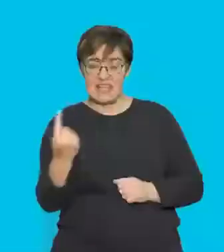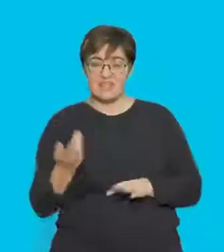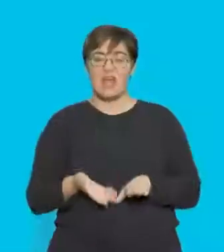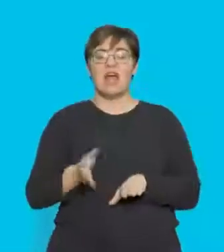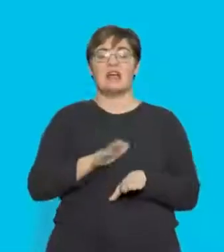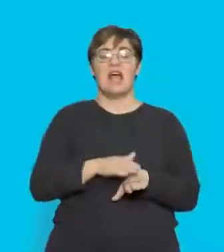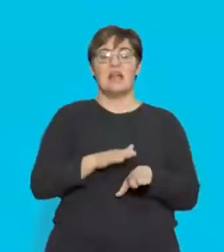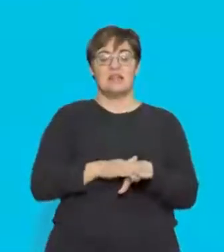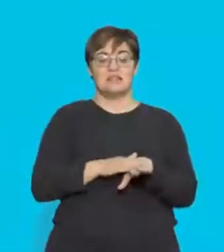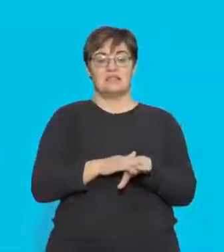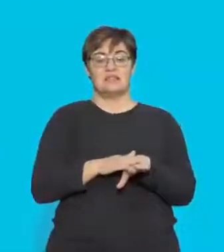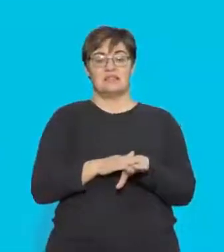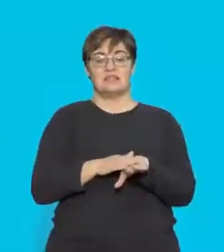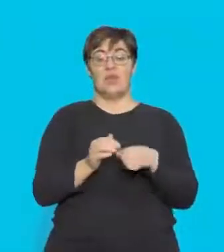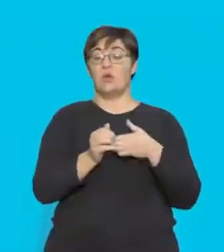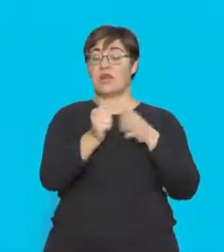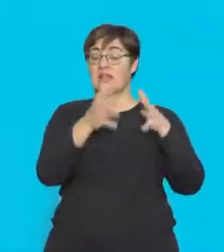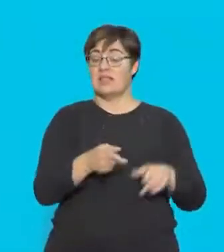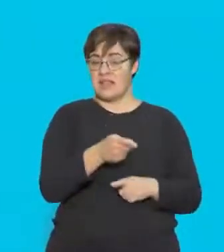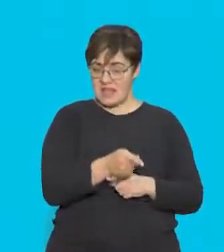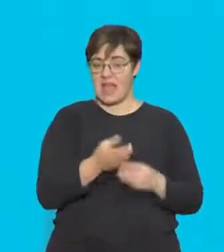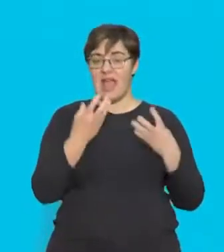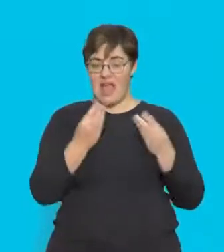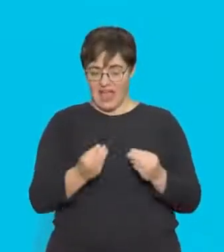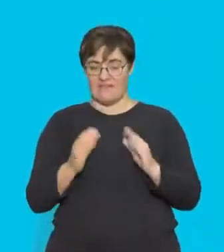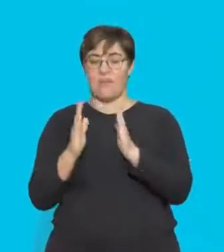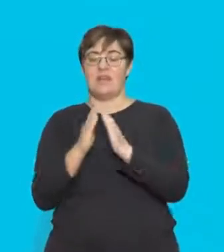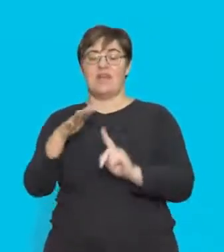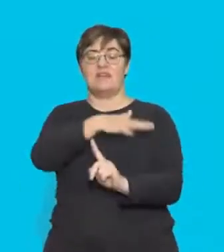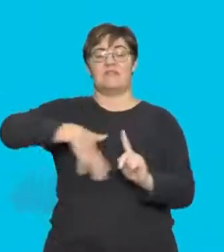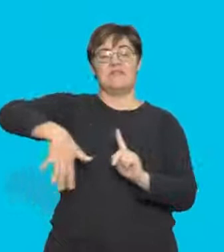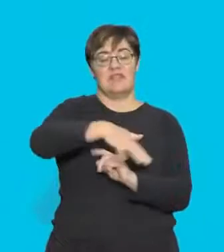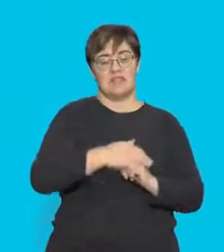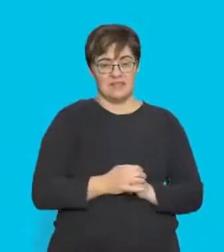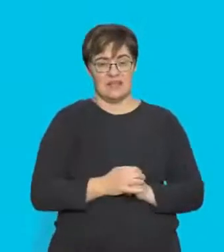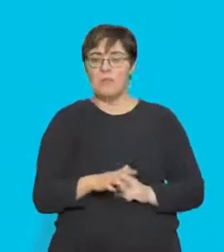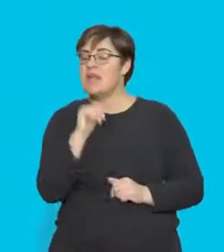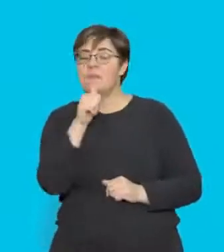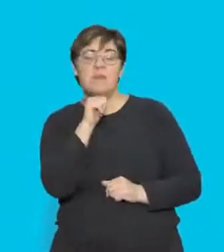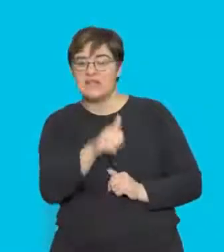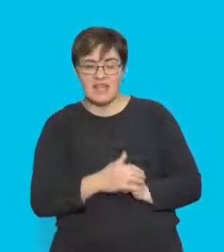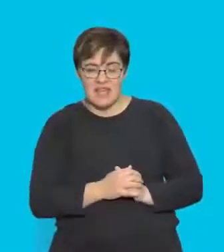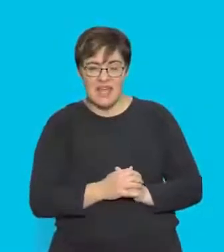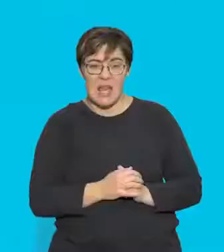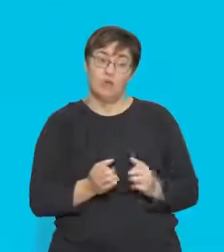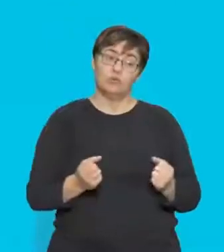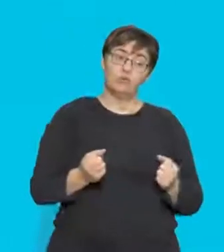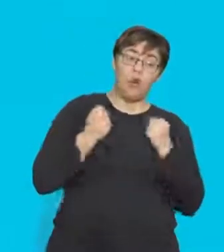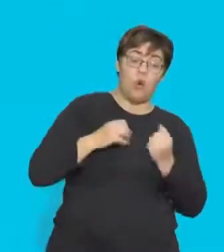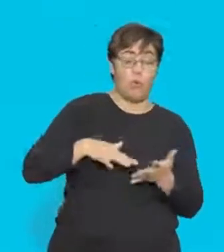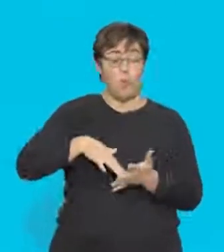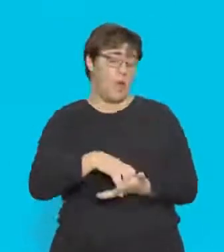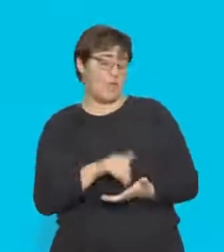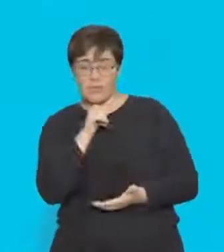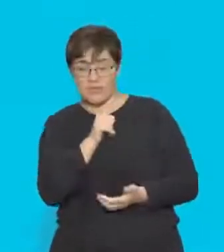carrying conductor, there is a magnetic field. Guys, this doesn't matter how strong or weak the